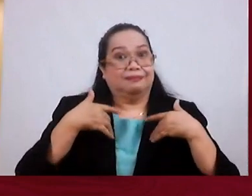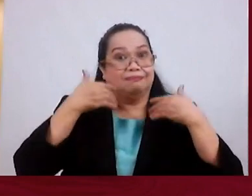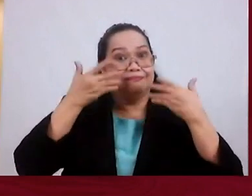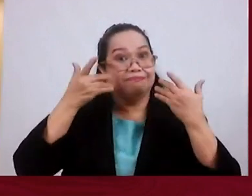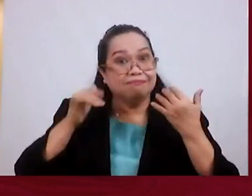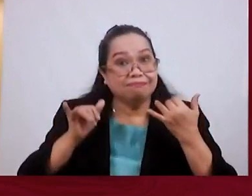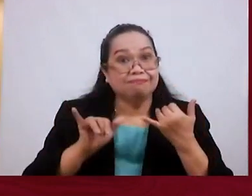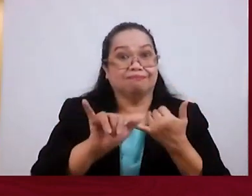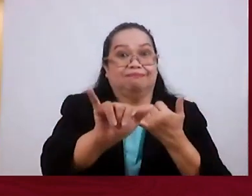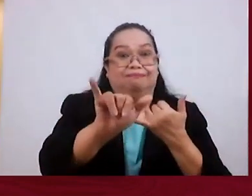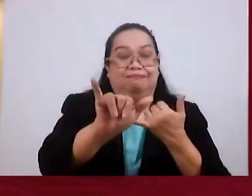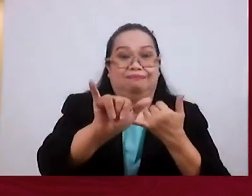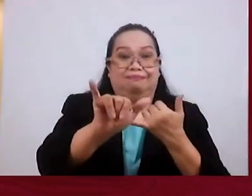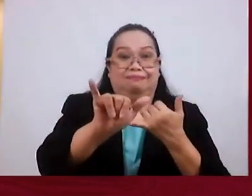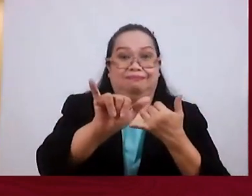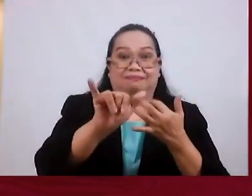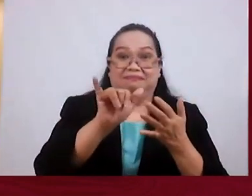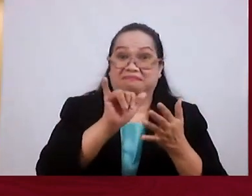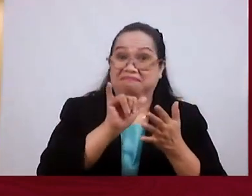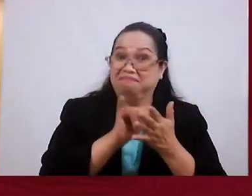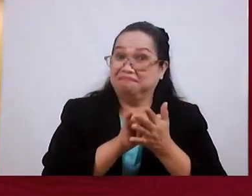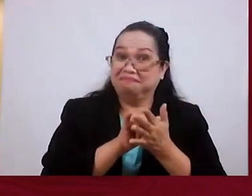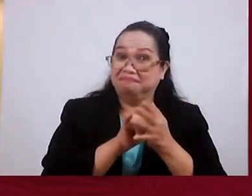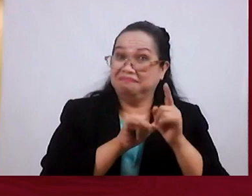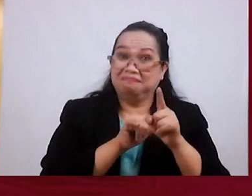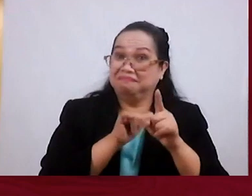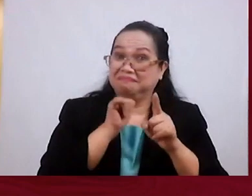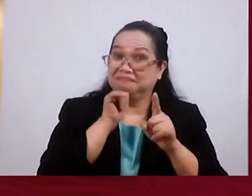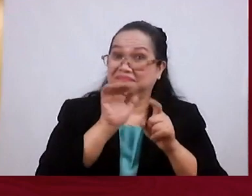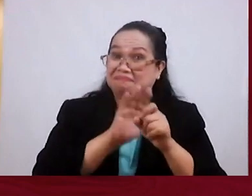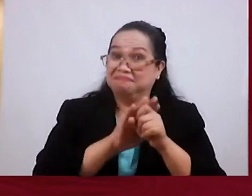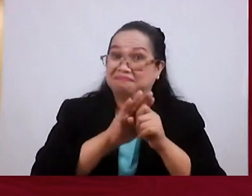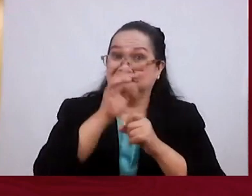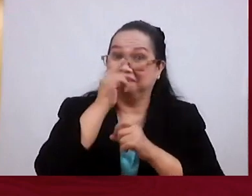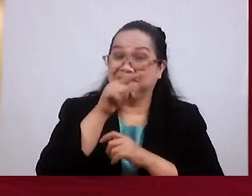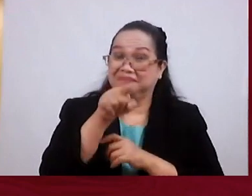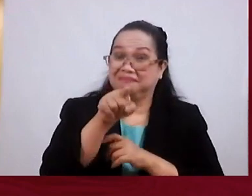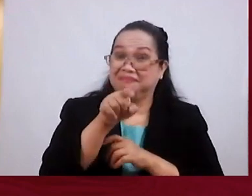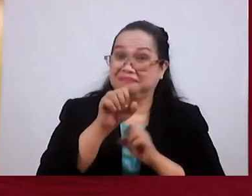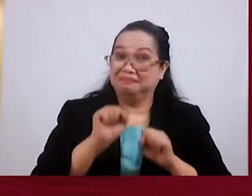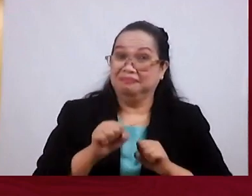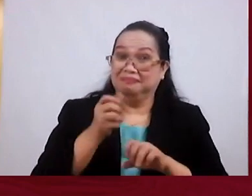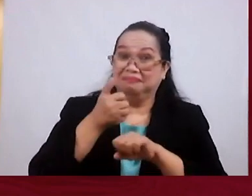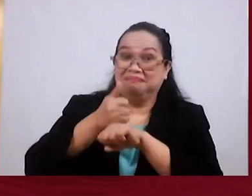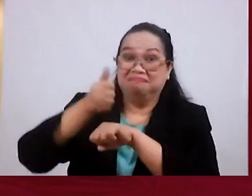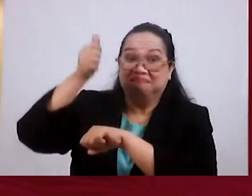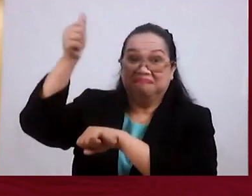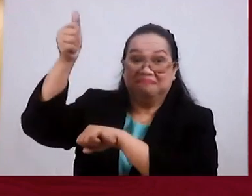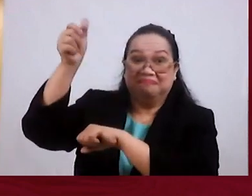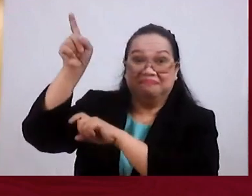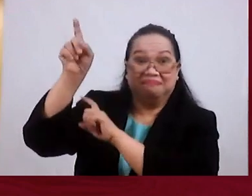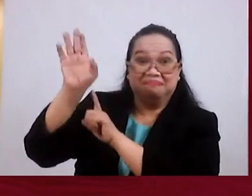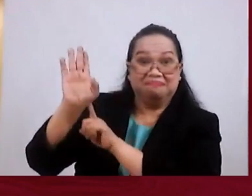But if That is Not enough For you Can you Still blame God